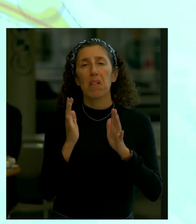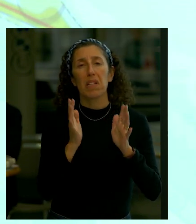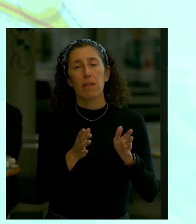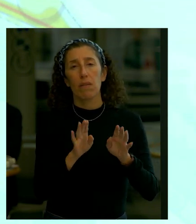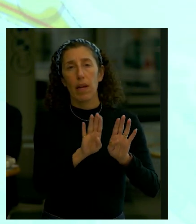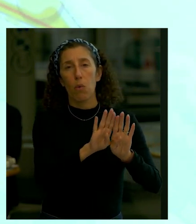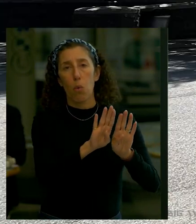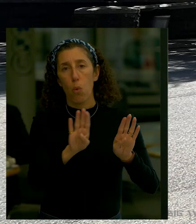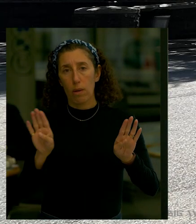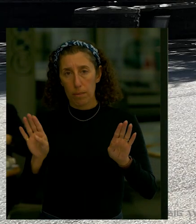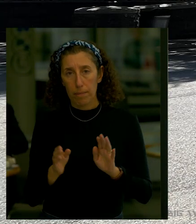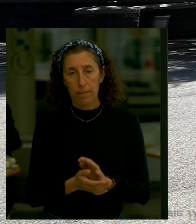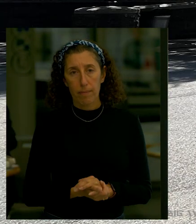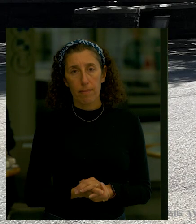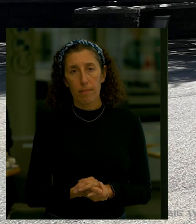experience right